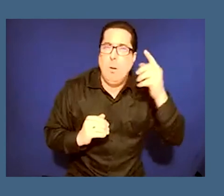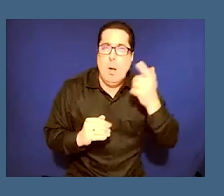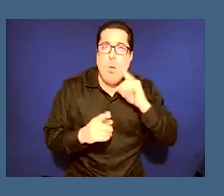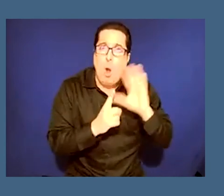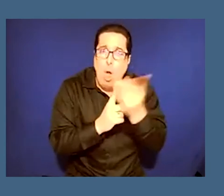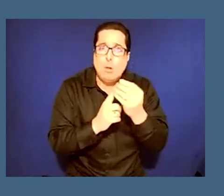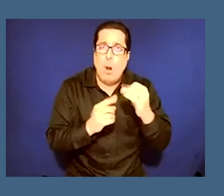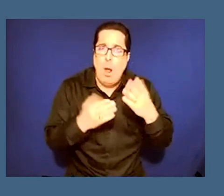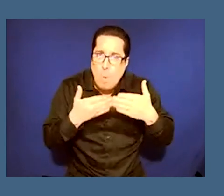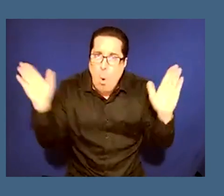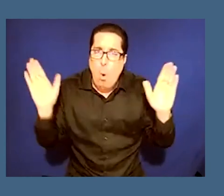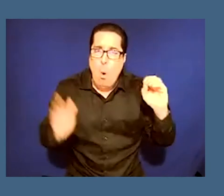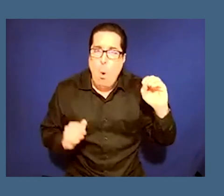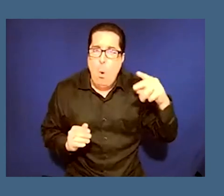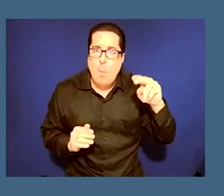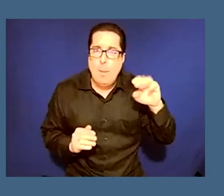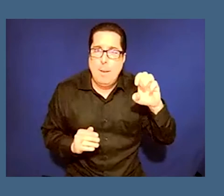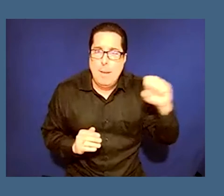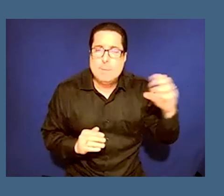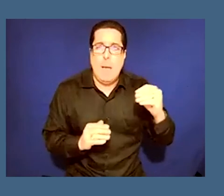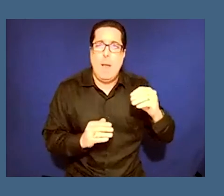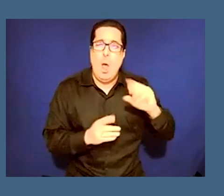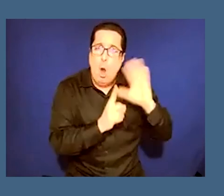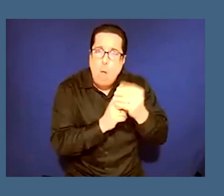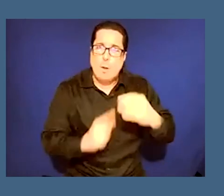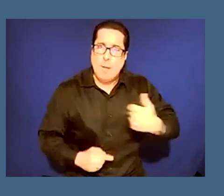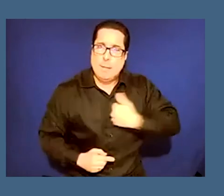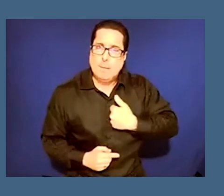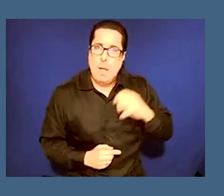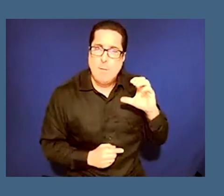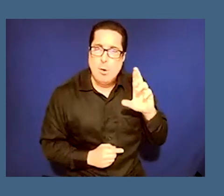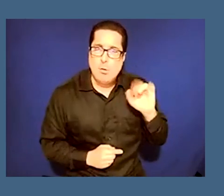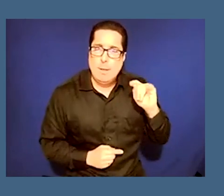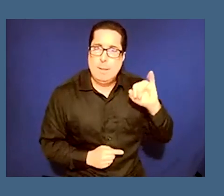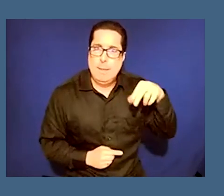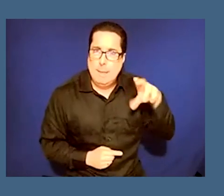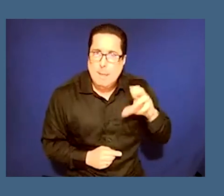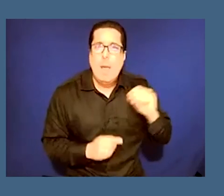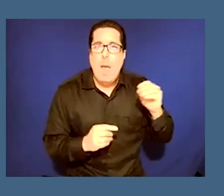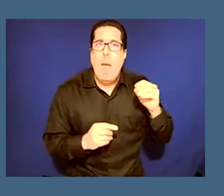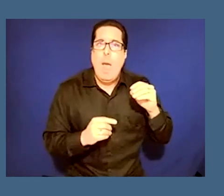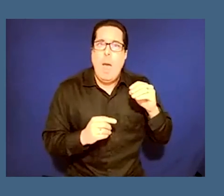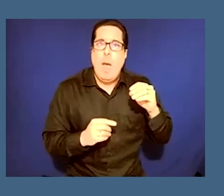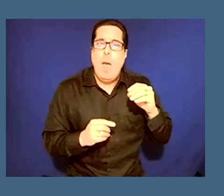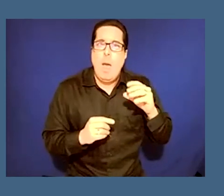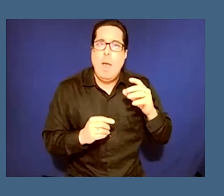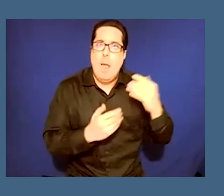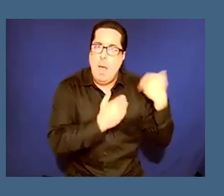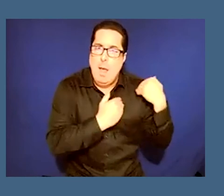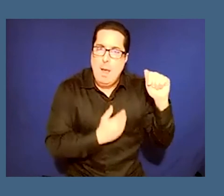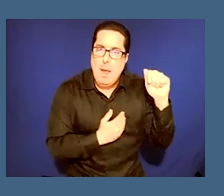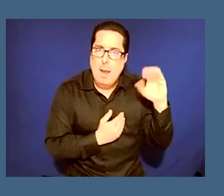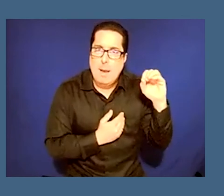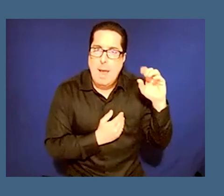of openness a culture of self-critique uh and a culture of accountability within the within um the arts